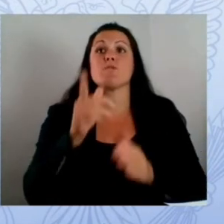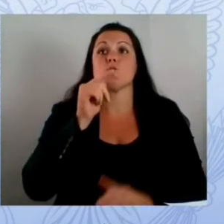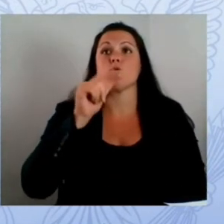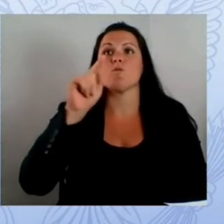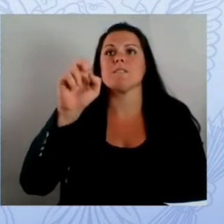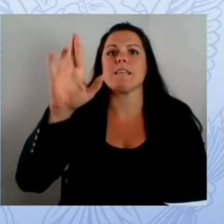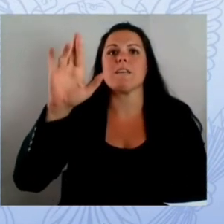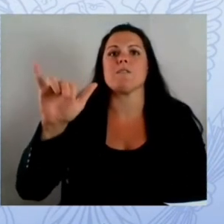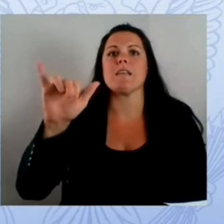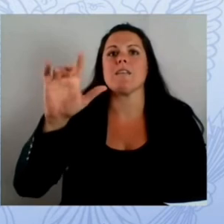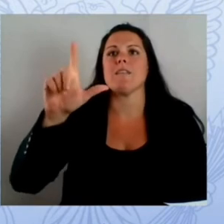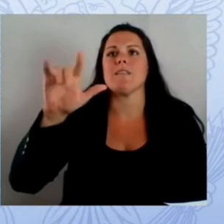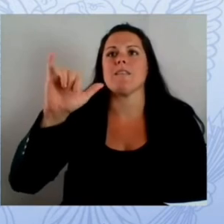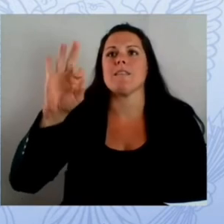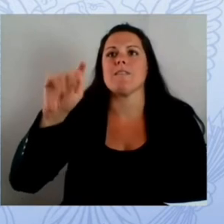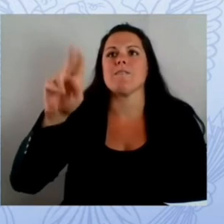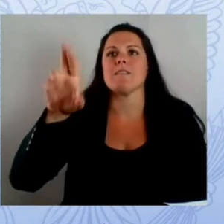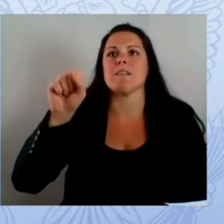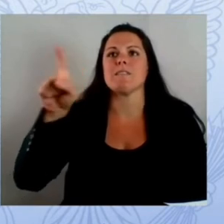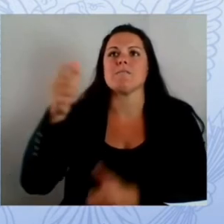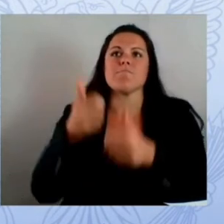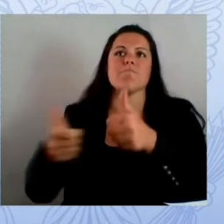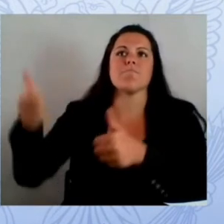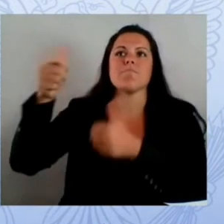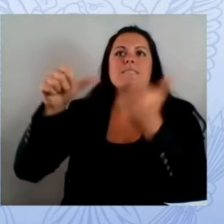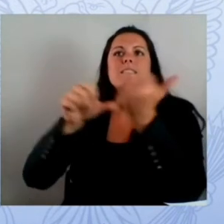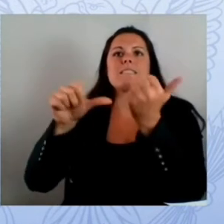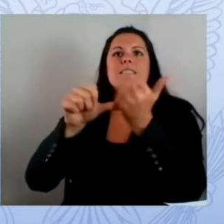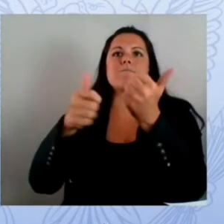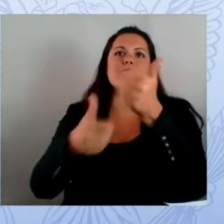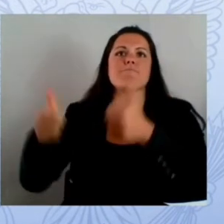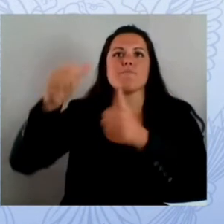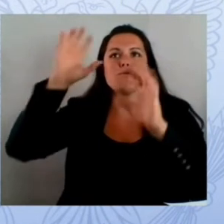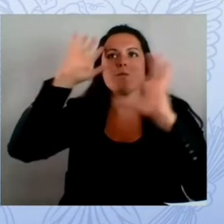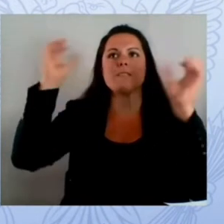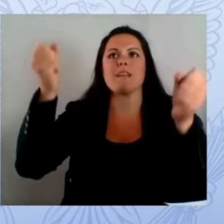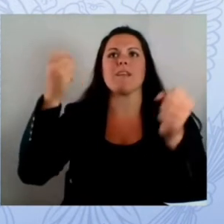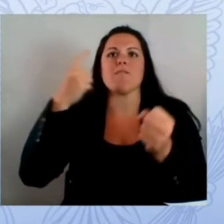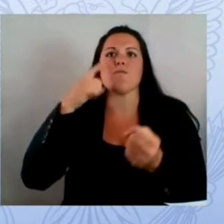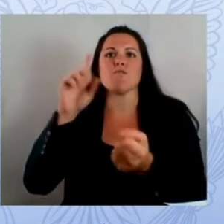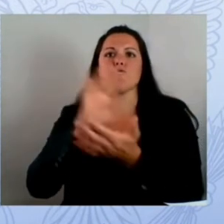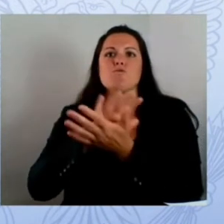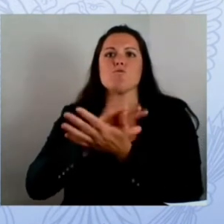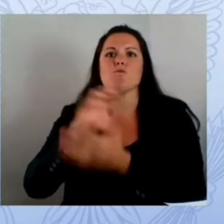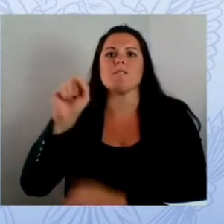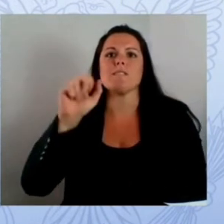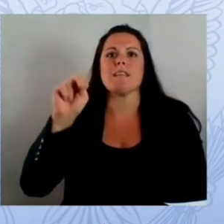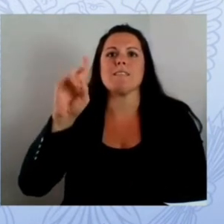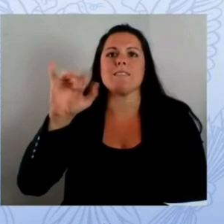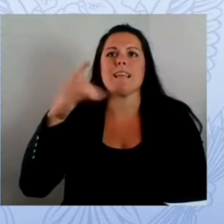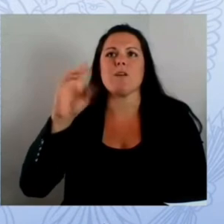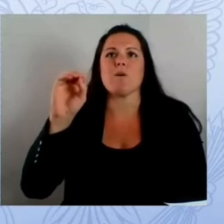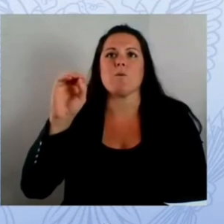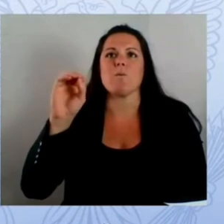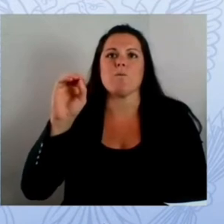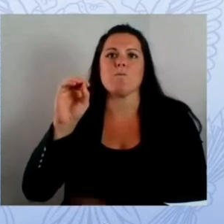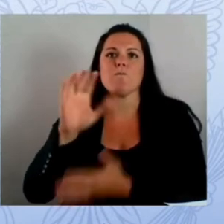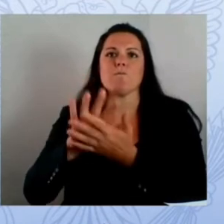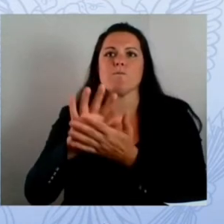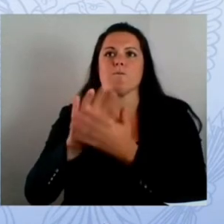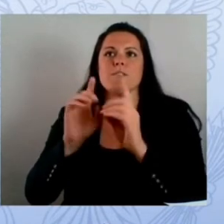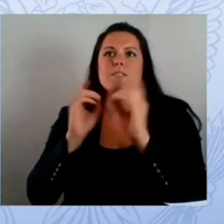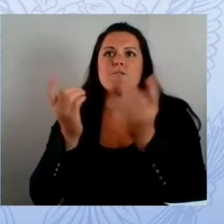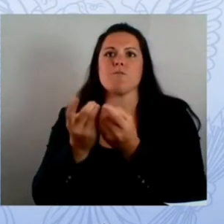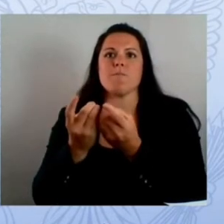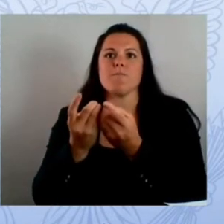i'm going to go ahead and start with a quote from the cisa website there is no more important institution to the future